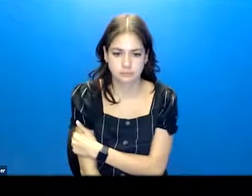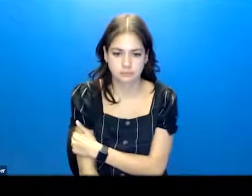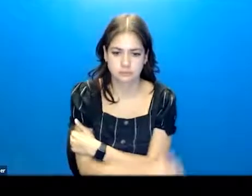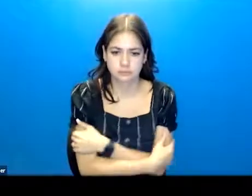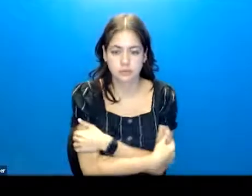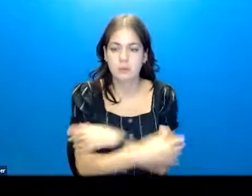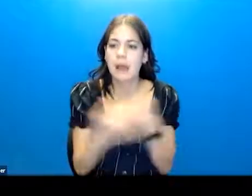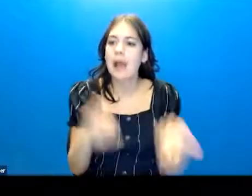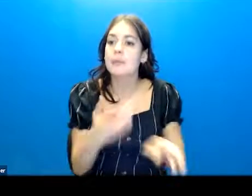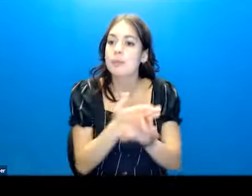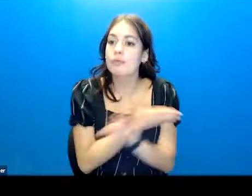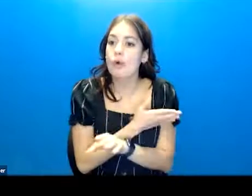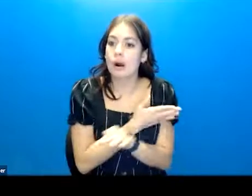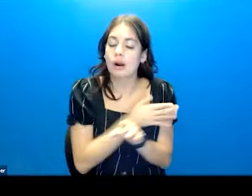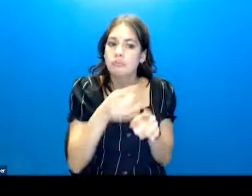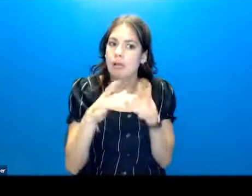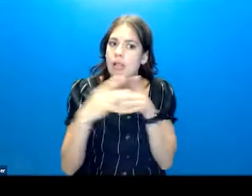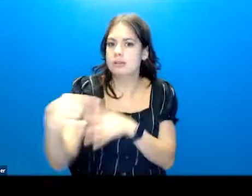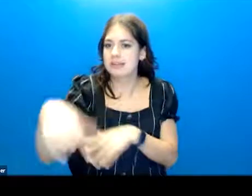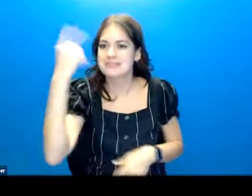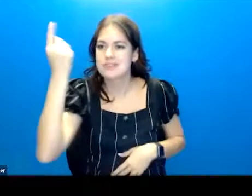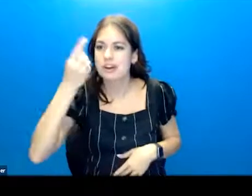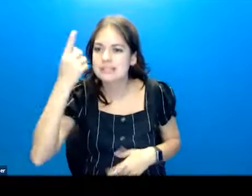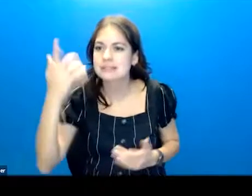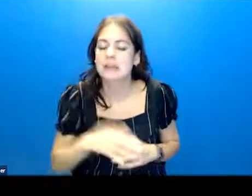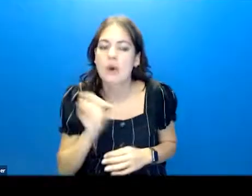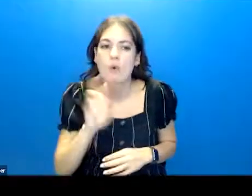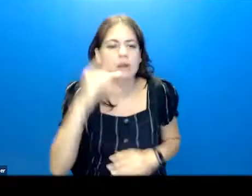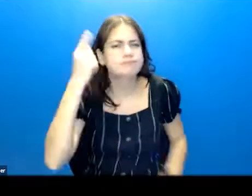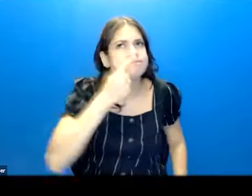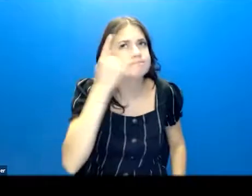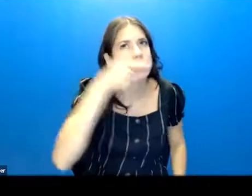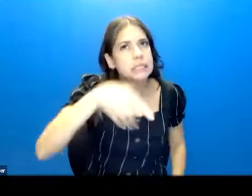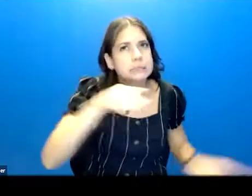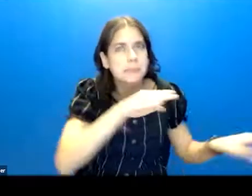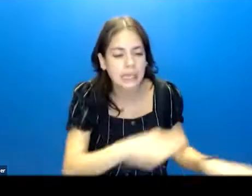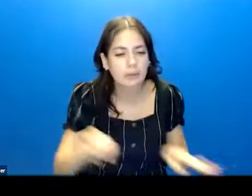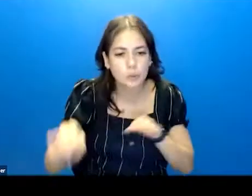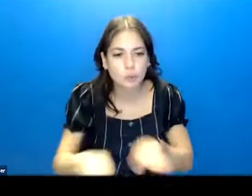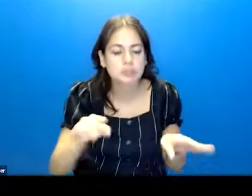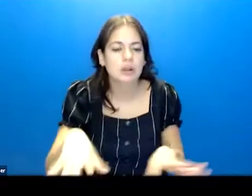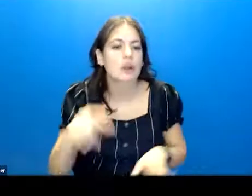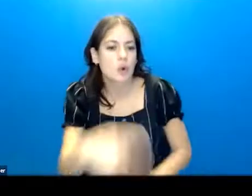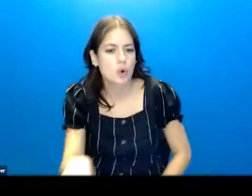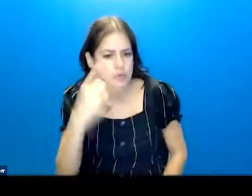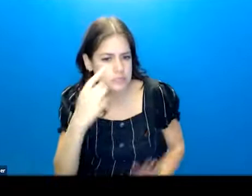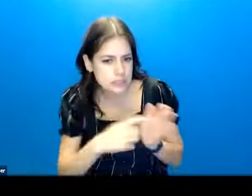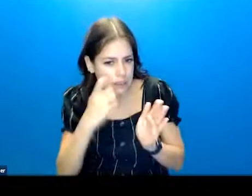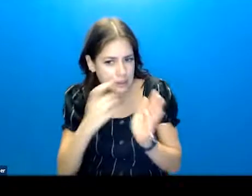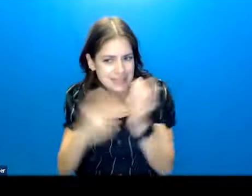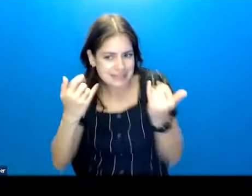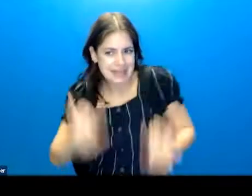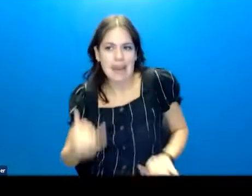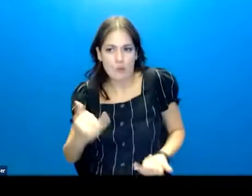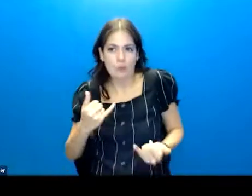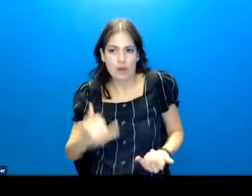before that have led them to start having these thoughts or considering these behaviors? And are you seeing those things now?